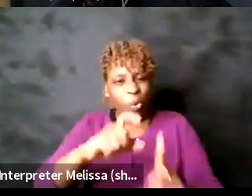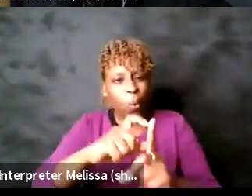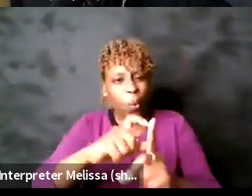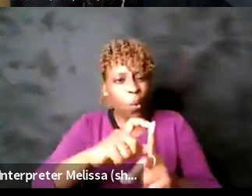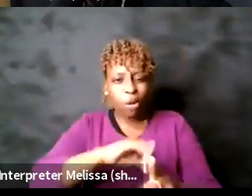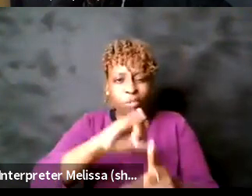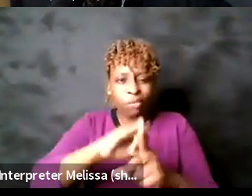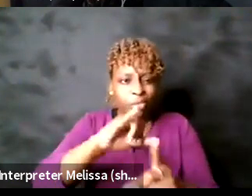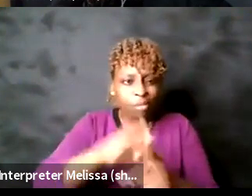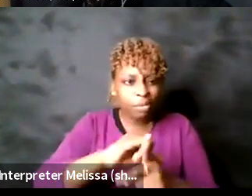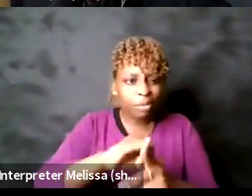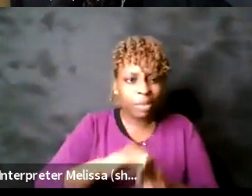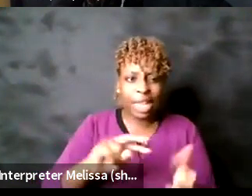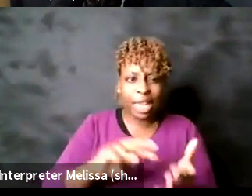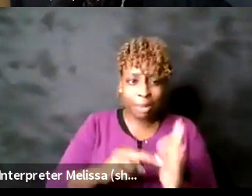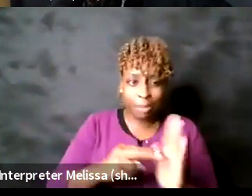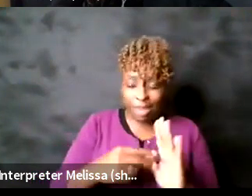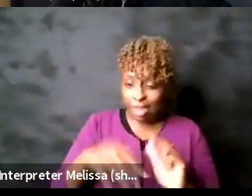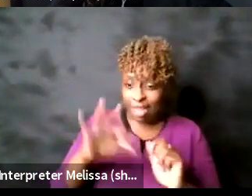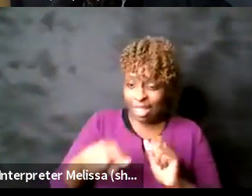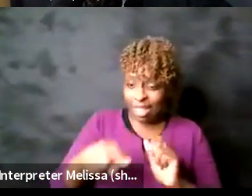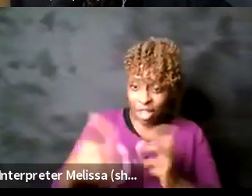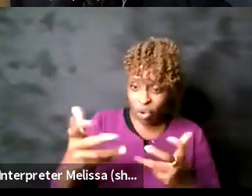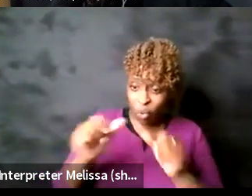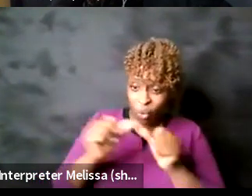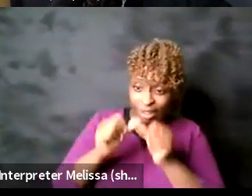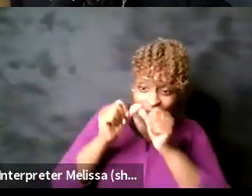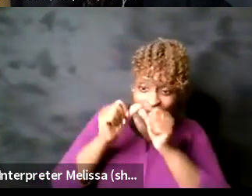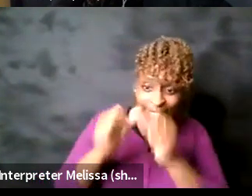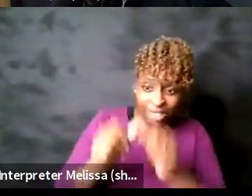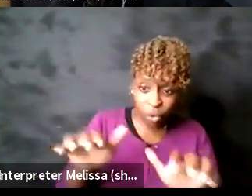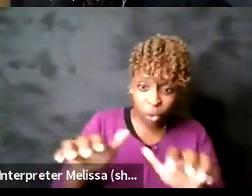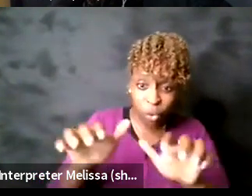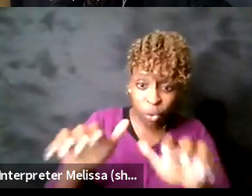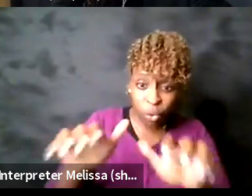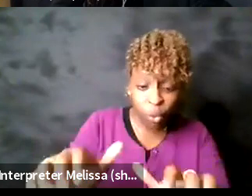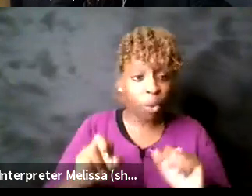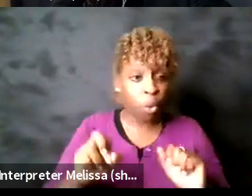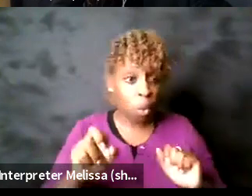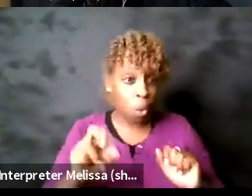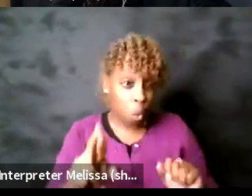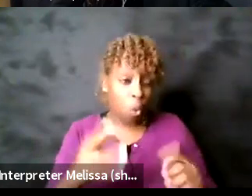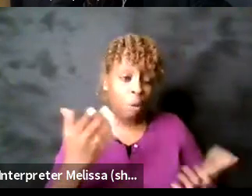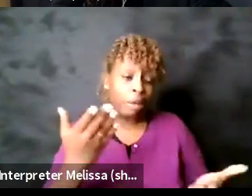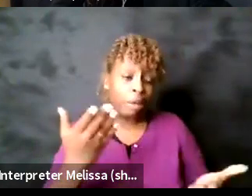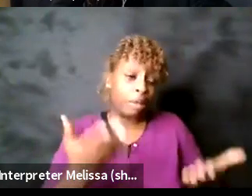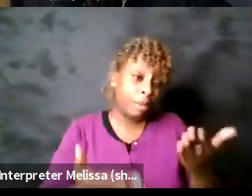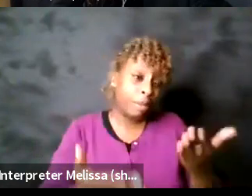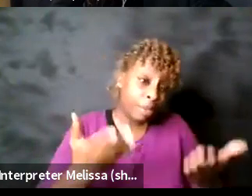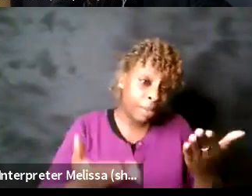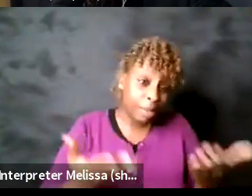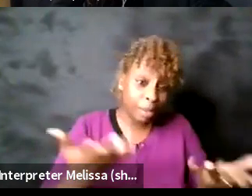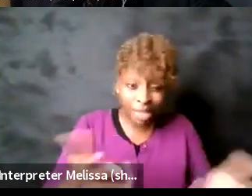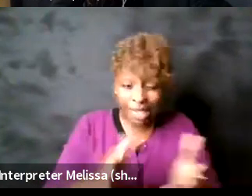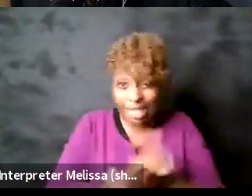dynamic that we want to keep enforcing or is it something that we want to say hey actually maybe it would be better for the future of theater if little by